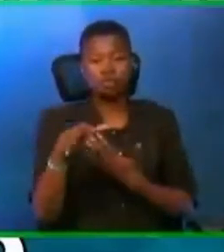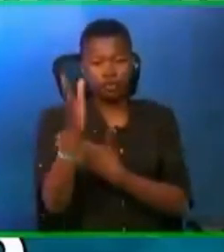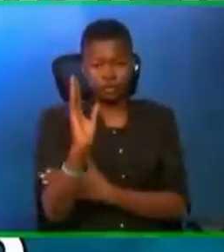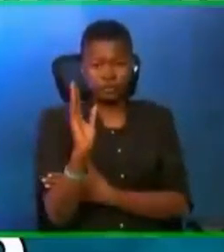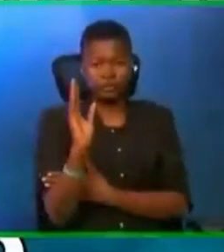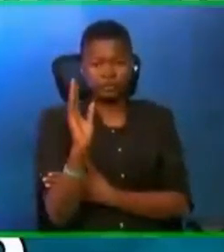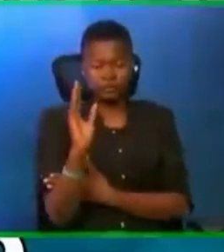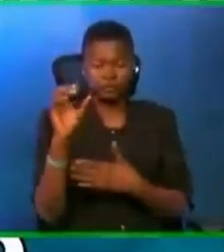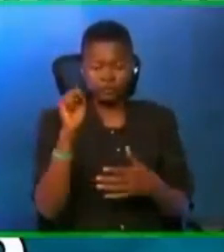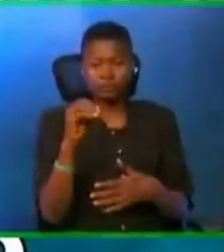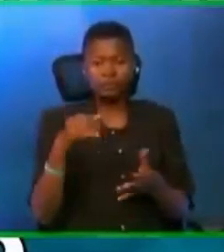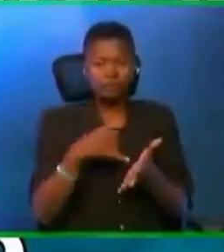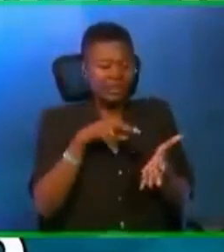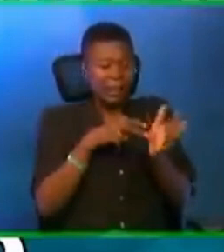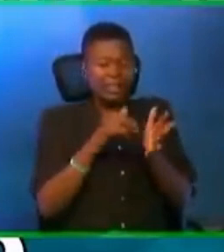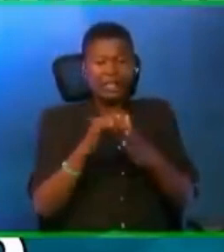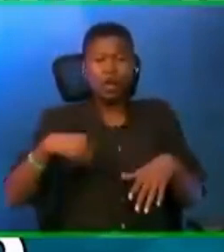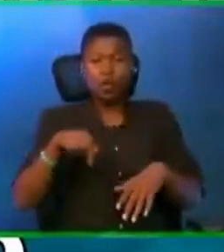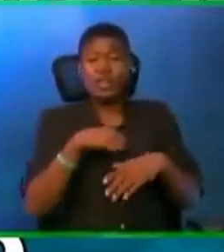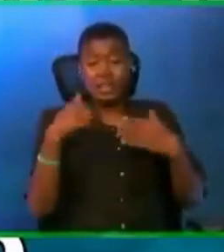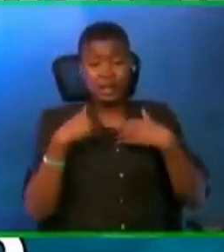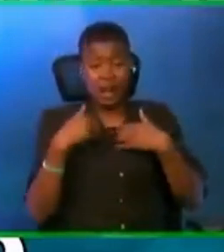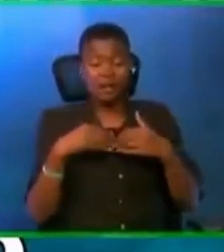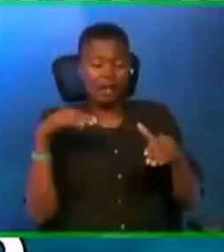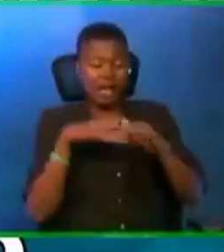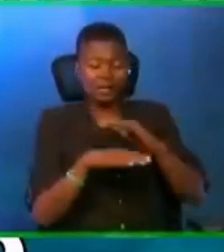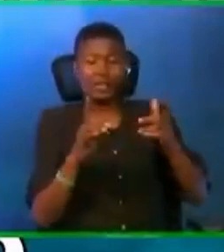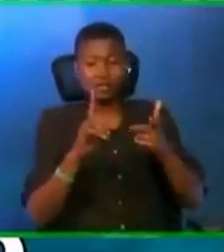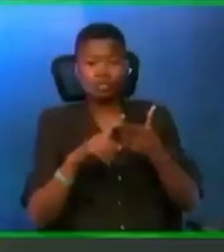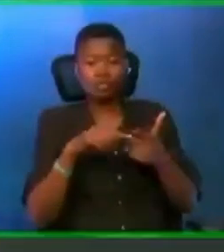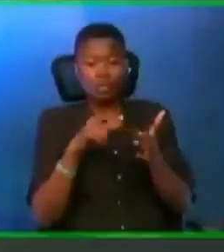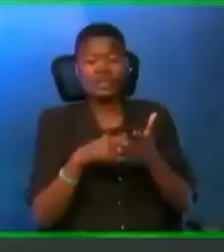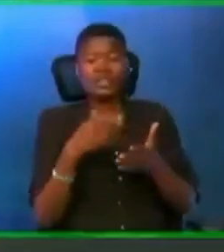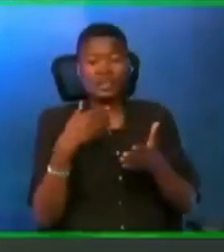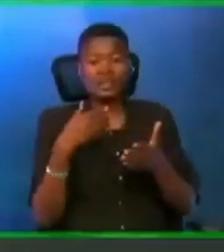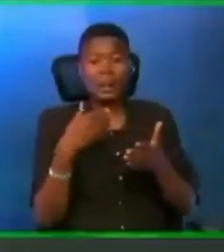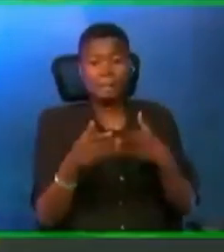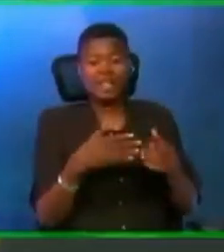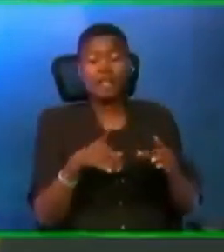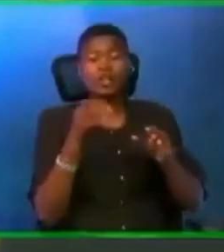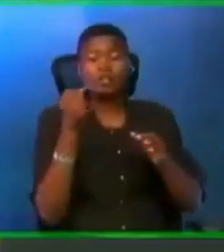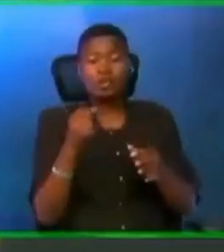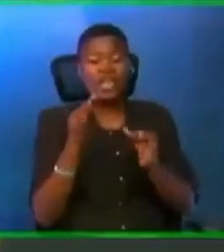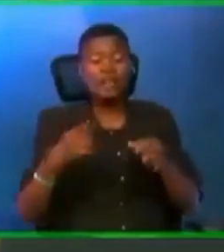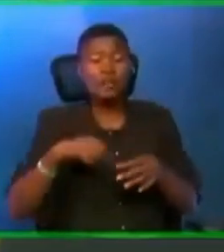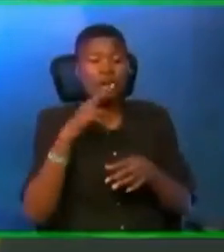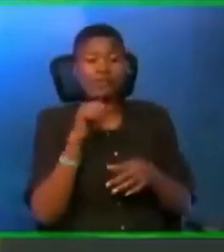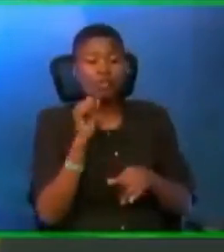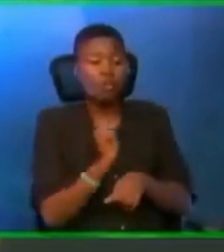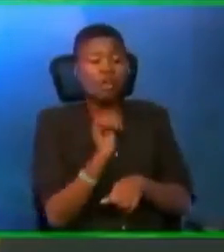So it means we have access to this matter. So if you are not operating by then, it is not God's fault.